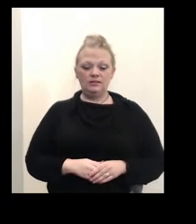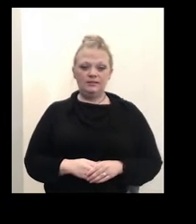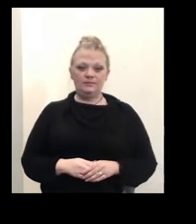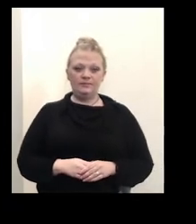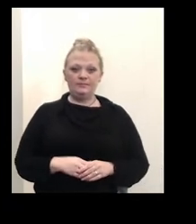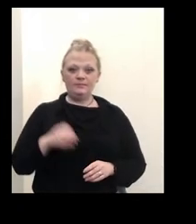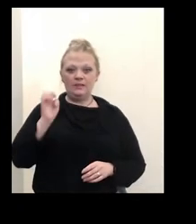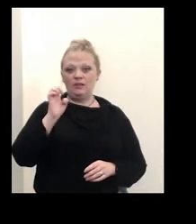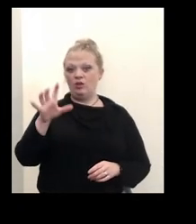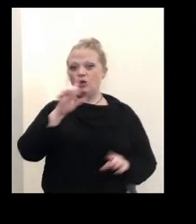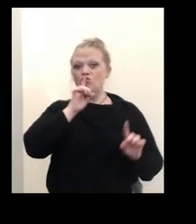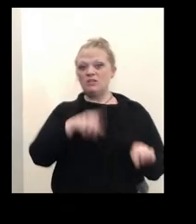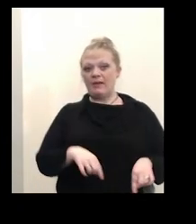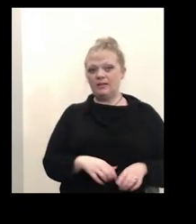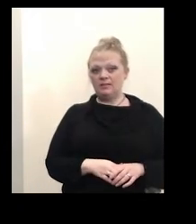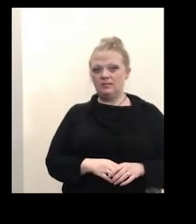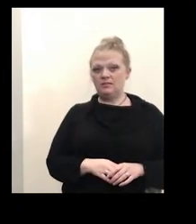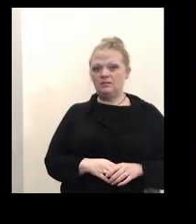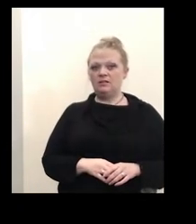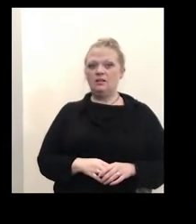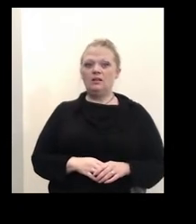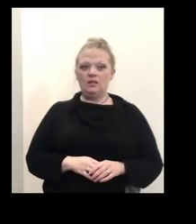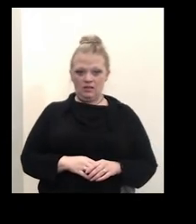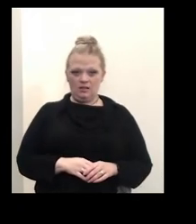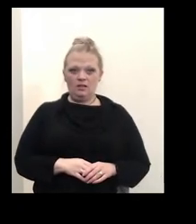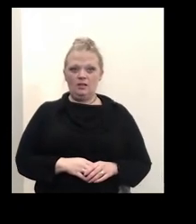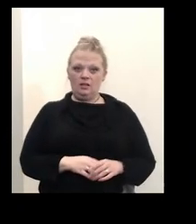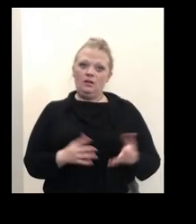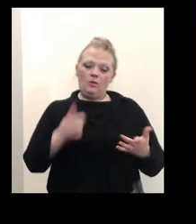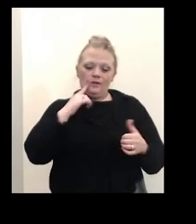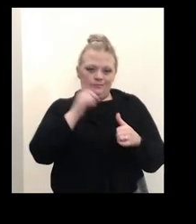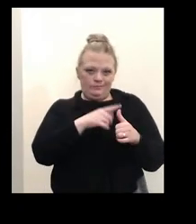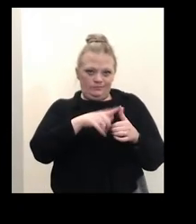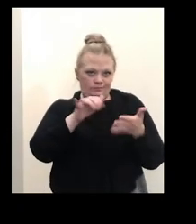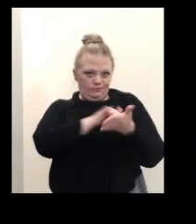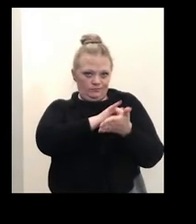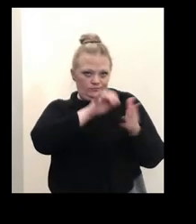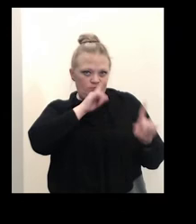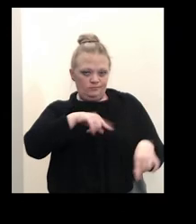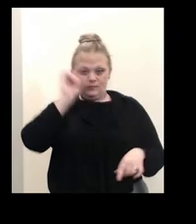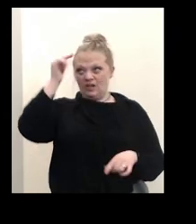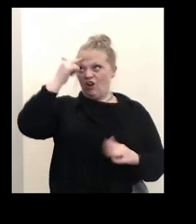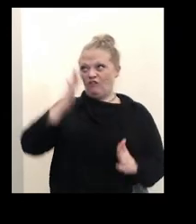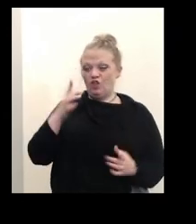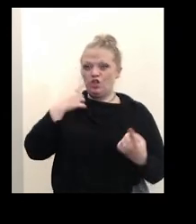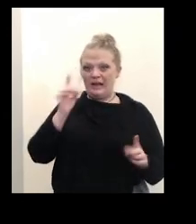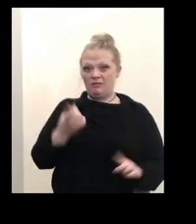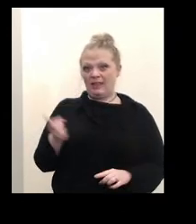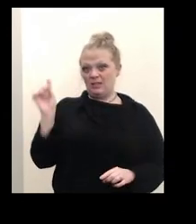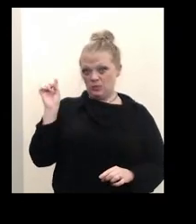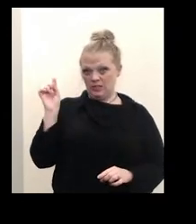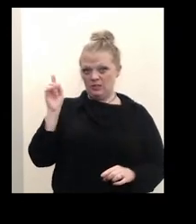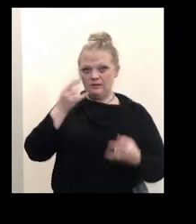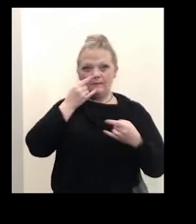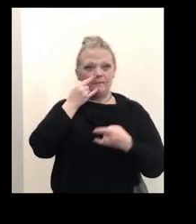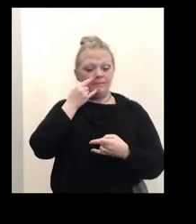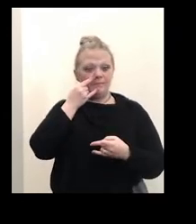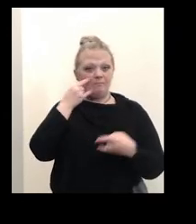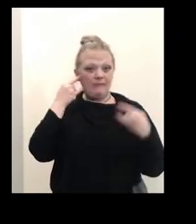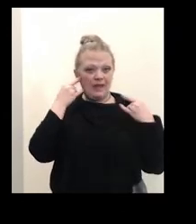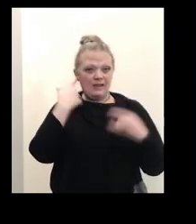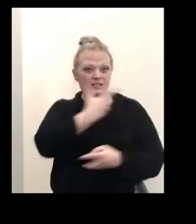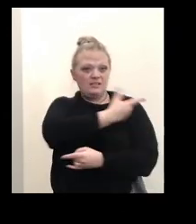County response. Well, let's talk about New York response first. As we know, the governor announced last week a mask and vaccine